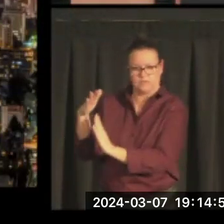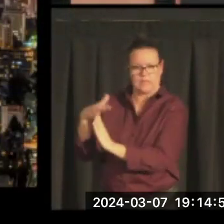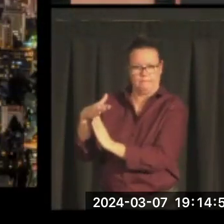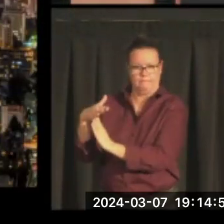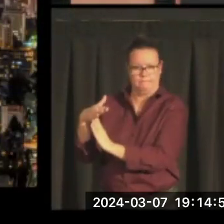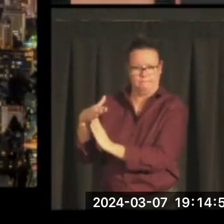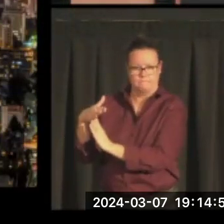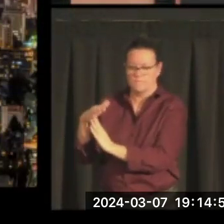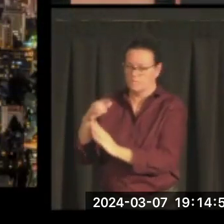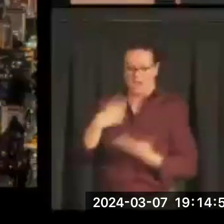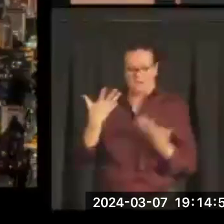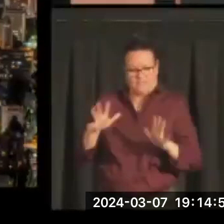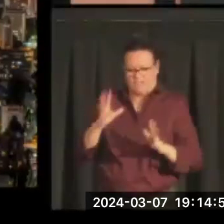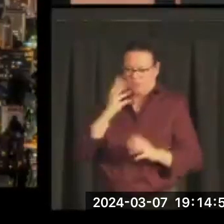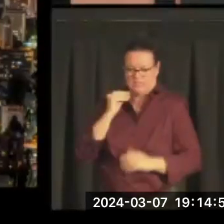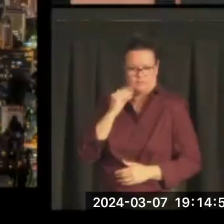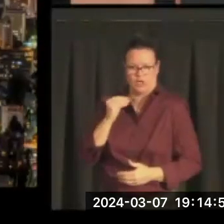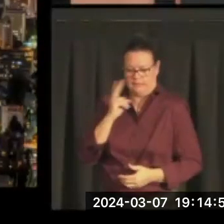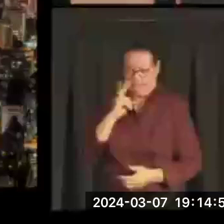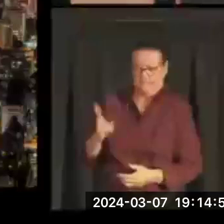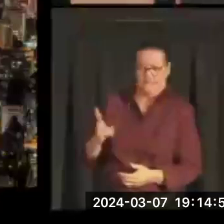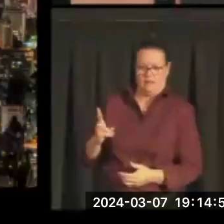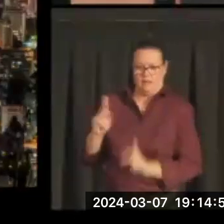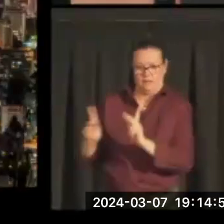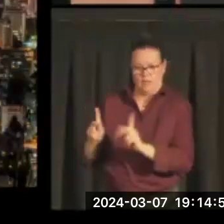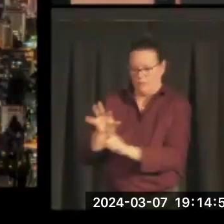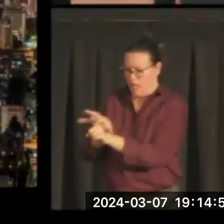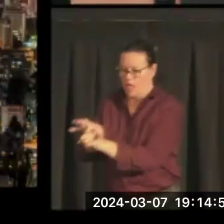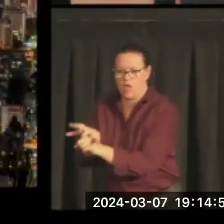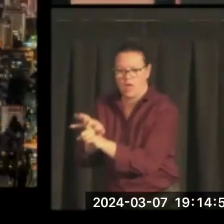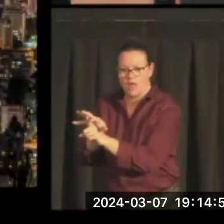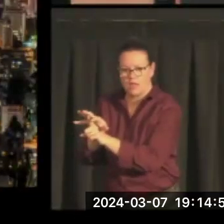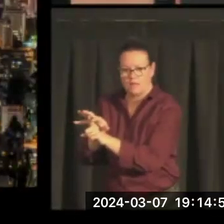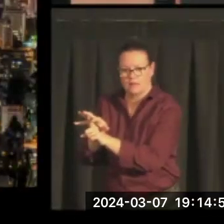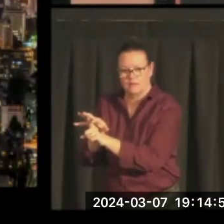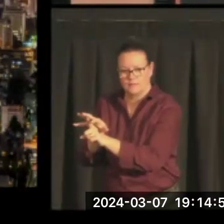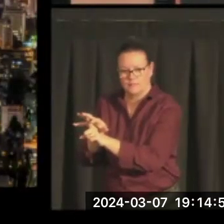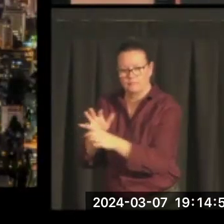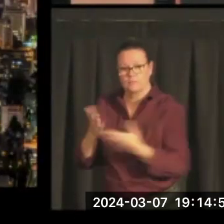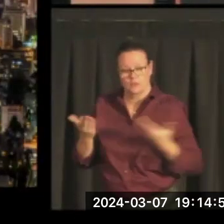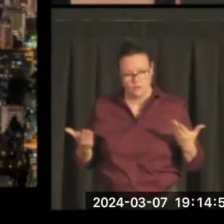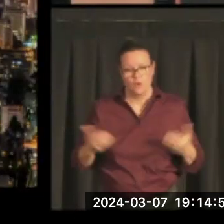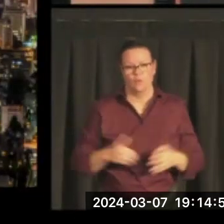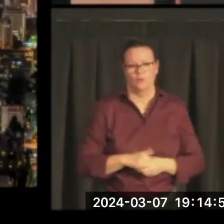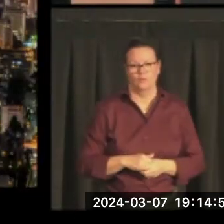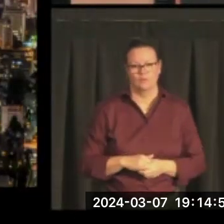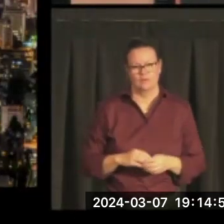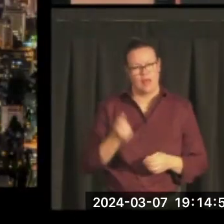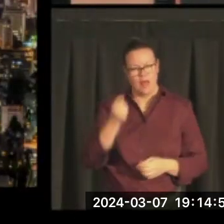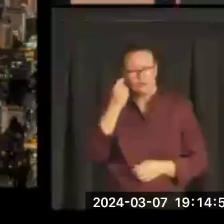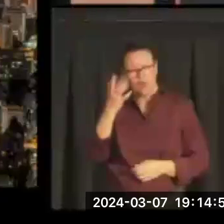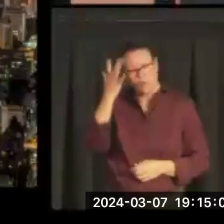eyes. It's happened over and over again. And I use these examples to give you some sense of perspective